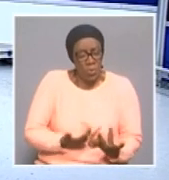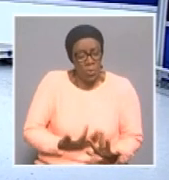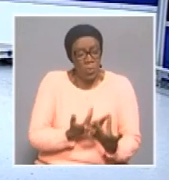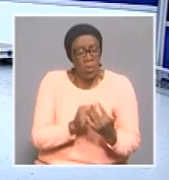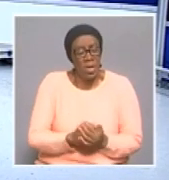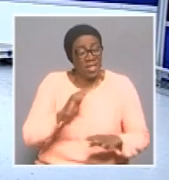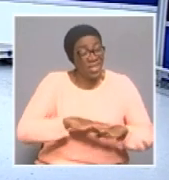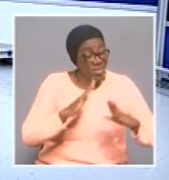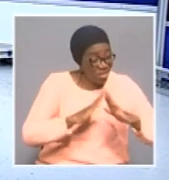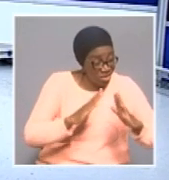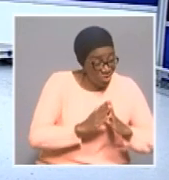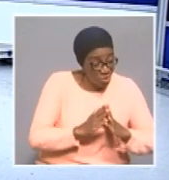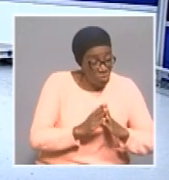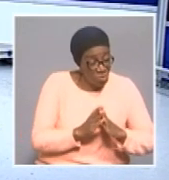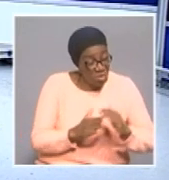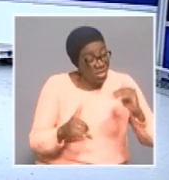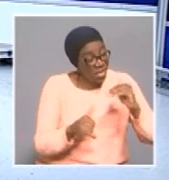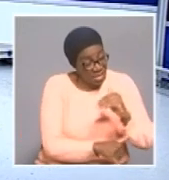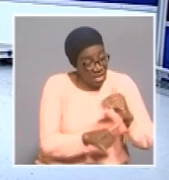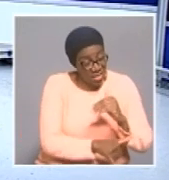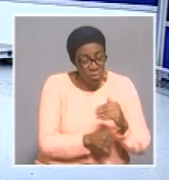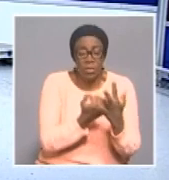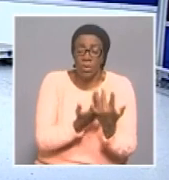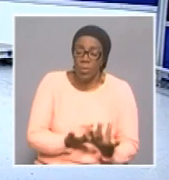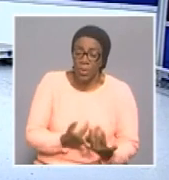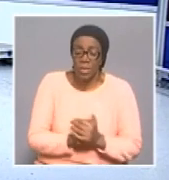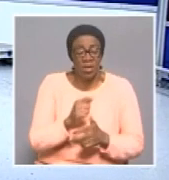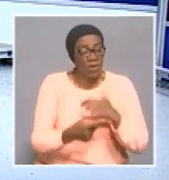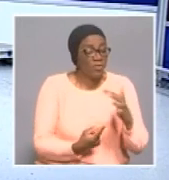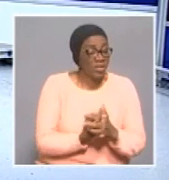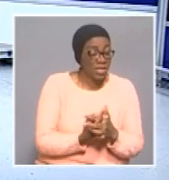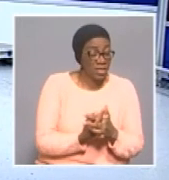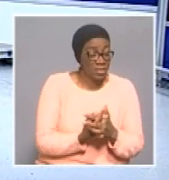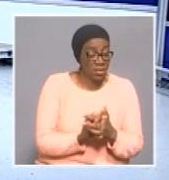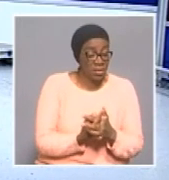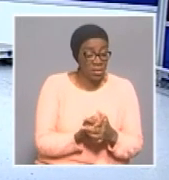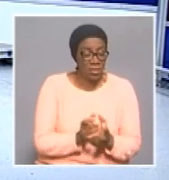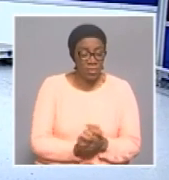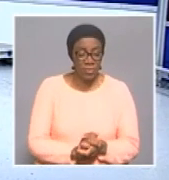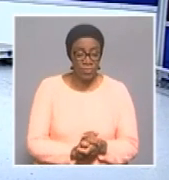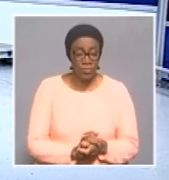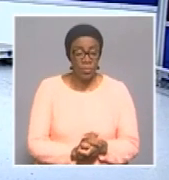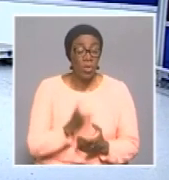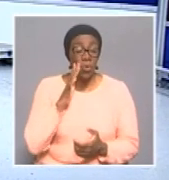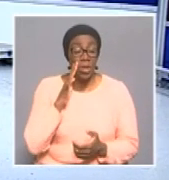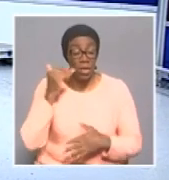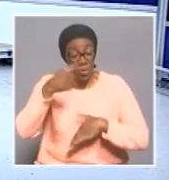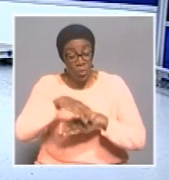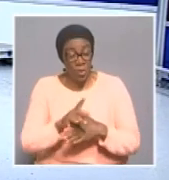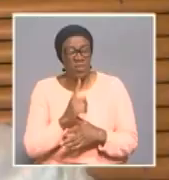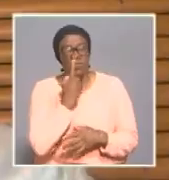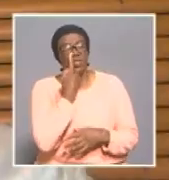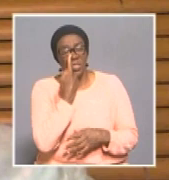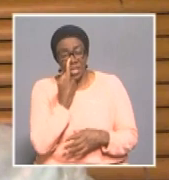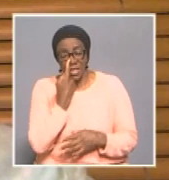Because the fact that you weren't tested is because you are linked to a positive case. So